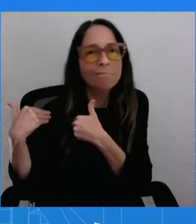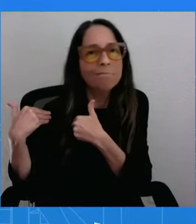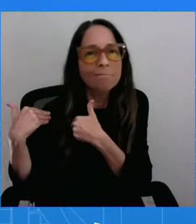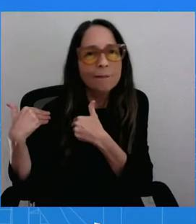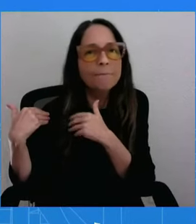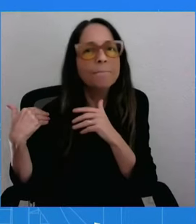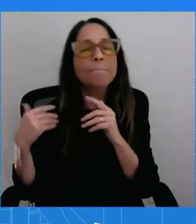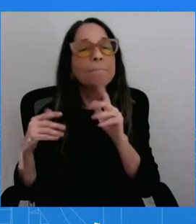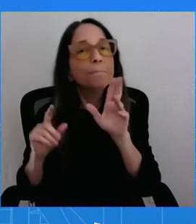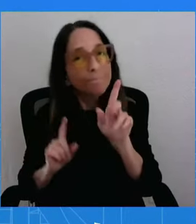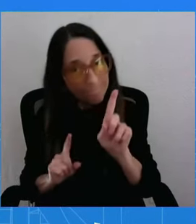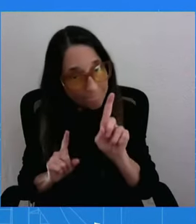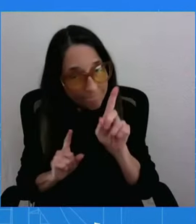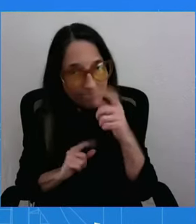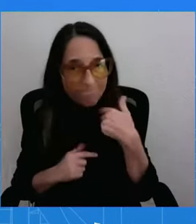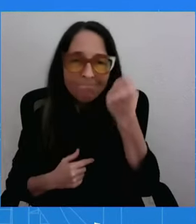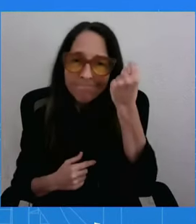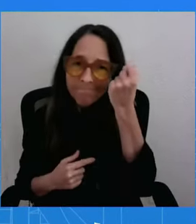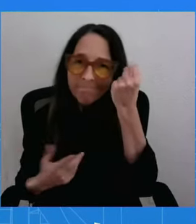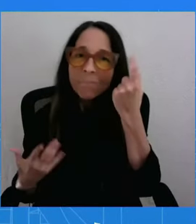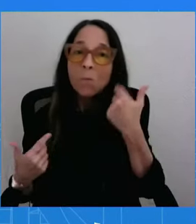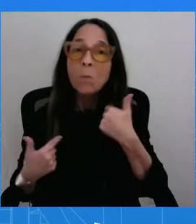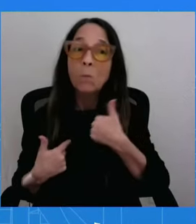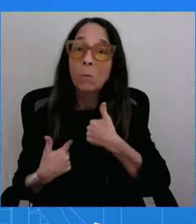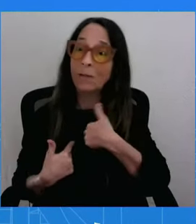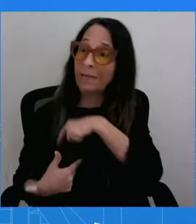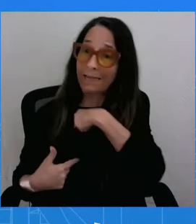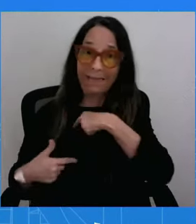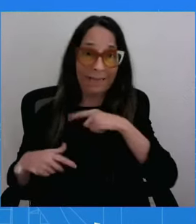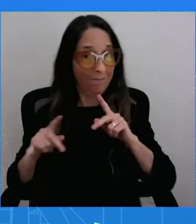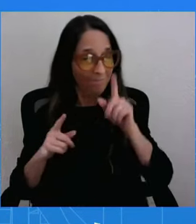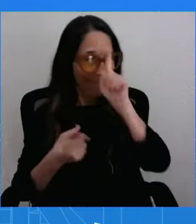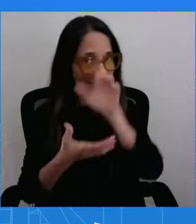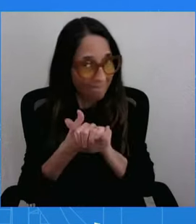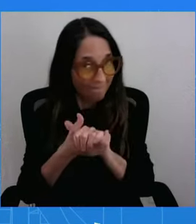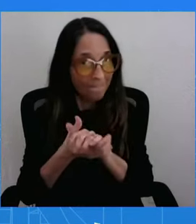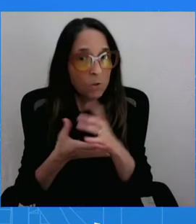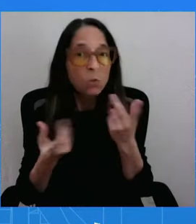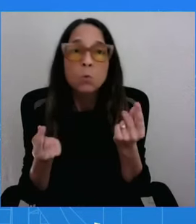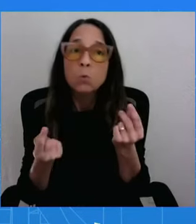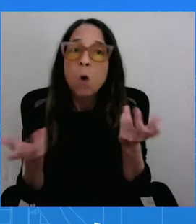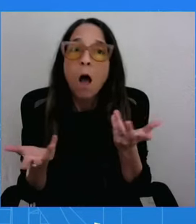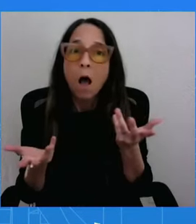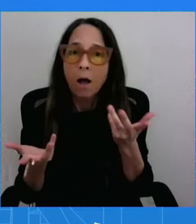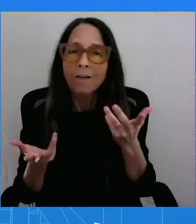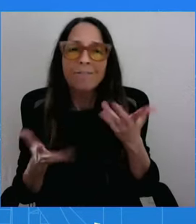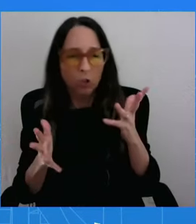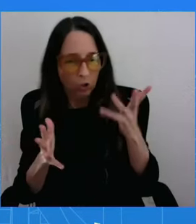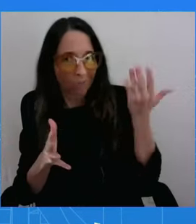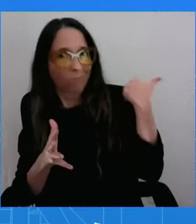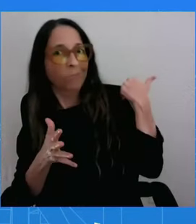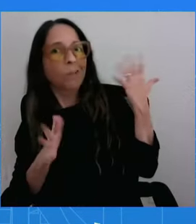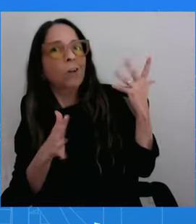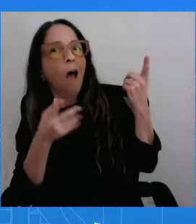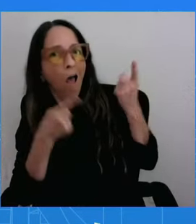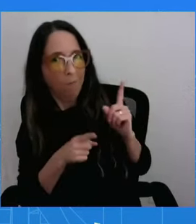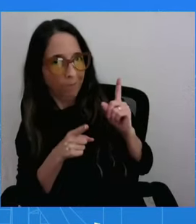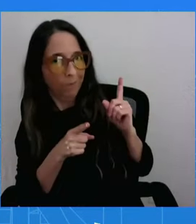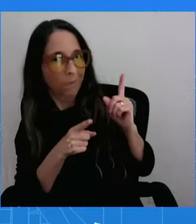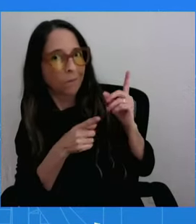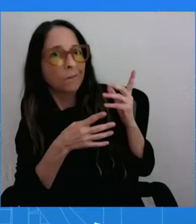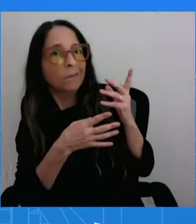because we know we have gotten this done before with a previous hostage swap, we still believe that this is the best way